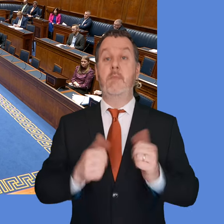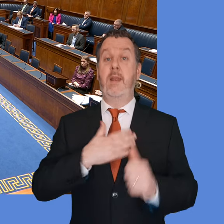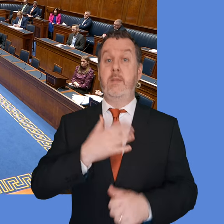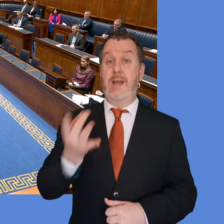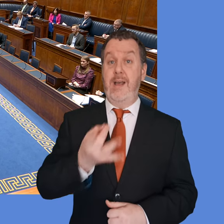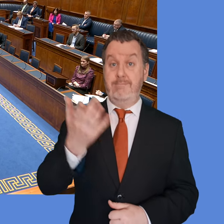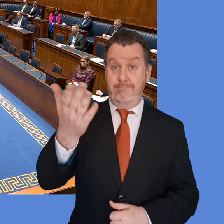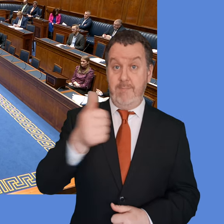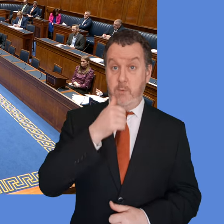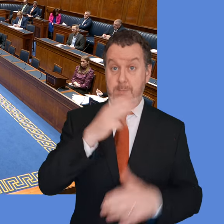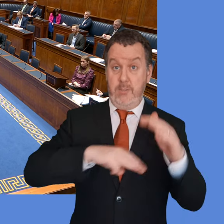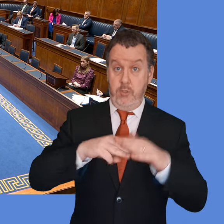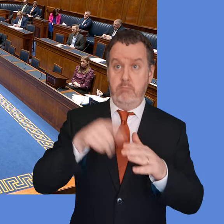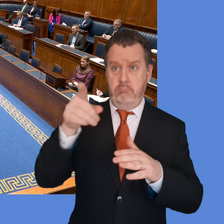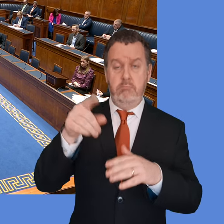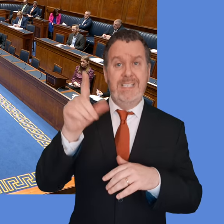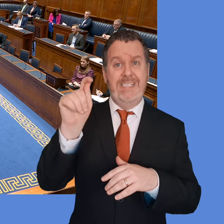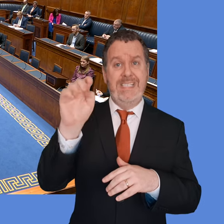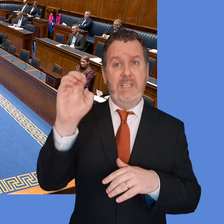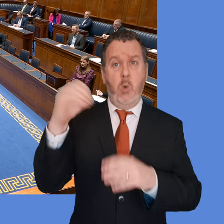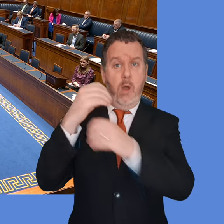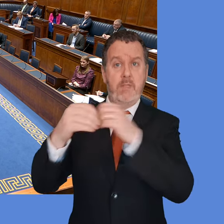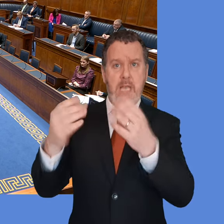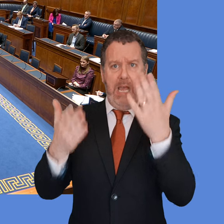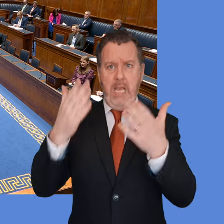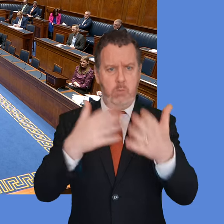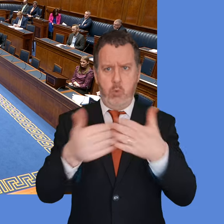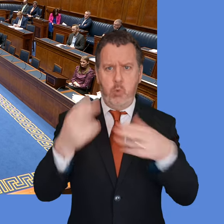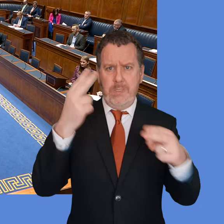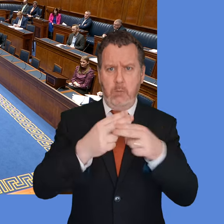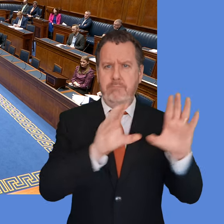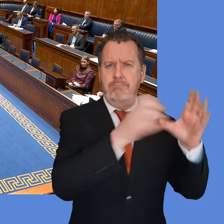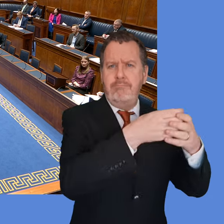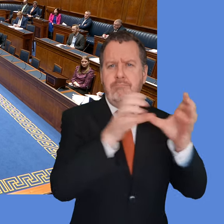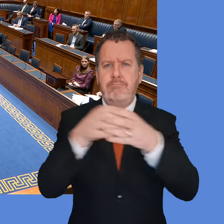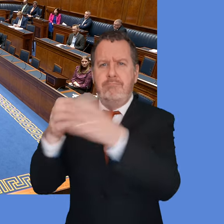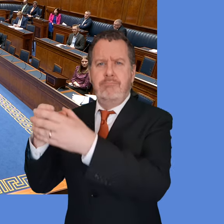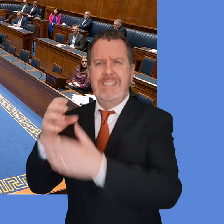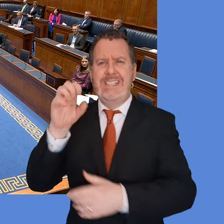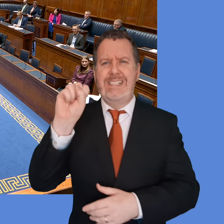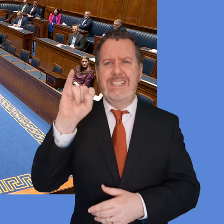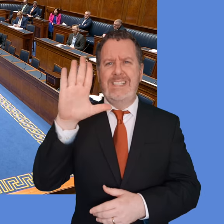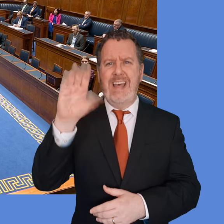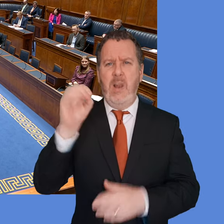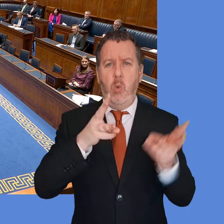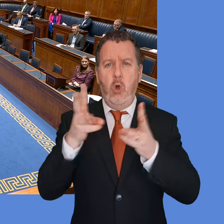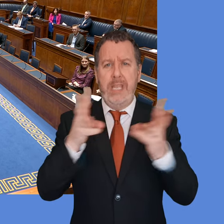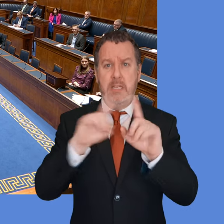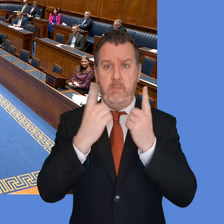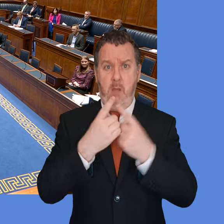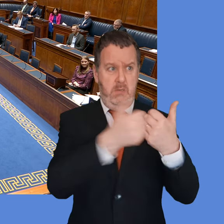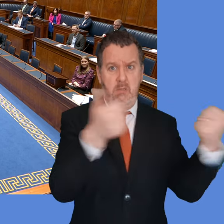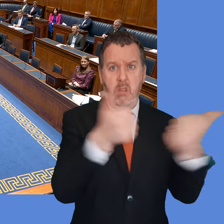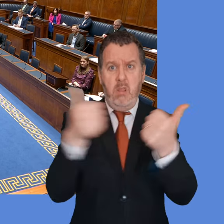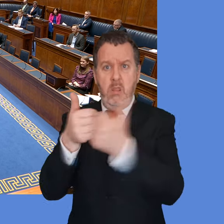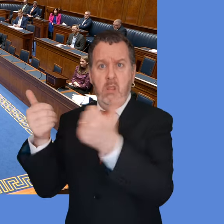I'll the First Minister what action the Executive Office is going to take to address silo working in departments, please. I apologise, I couldn't hear